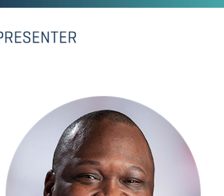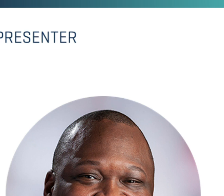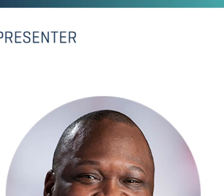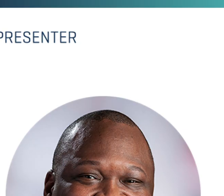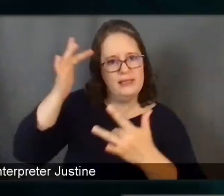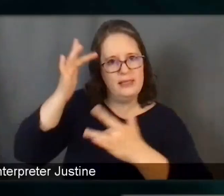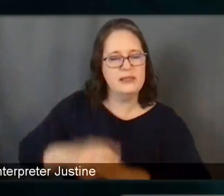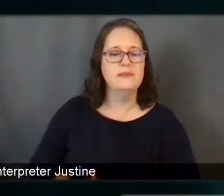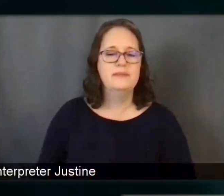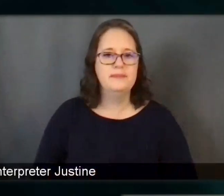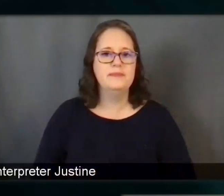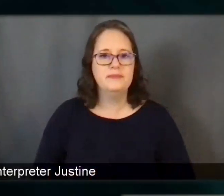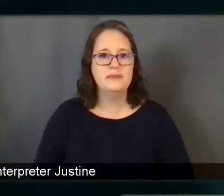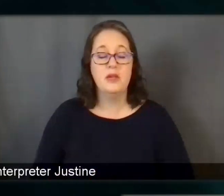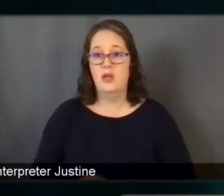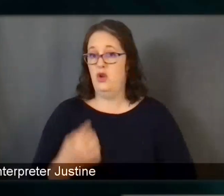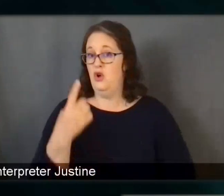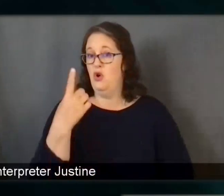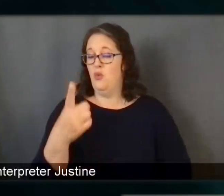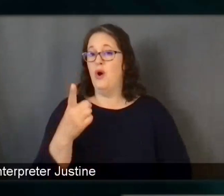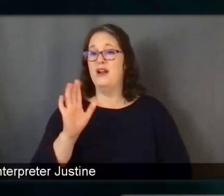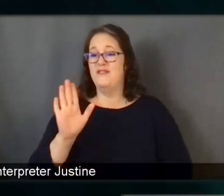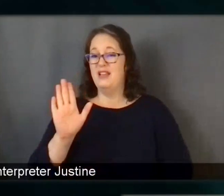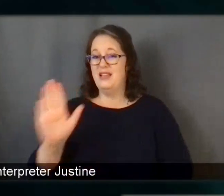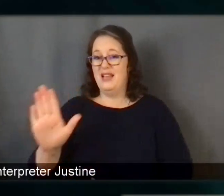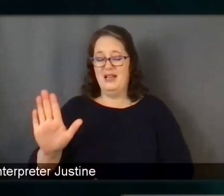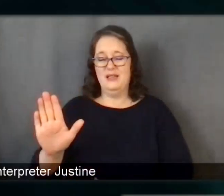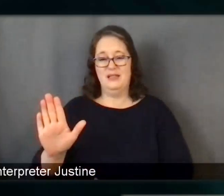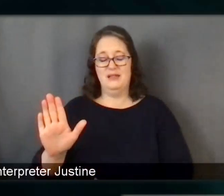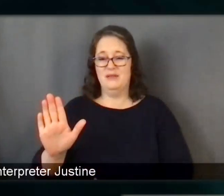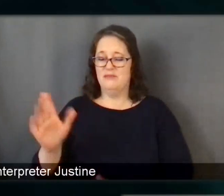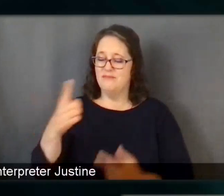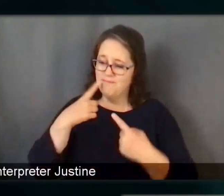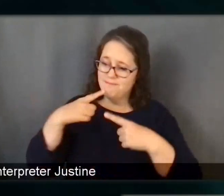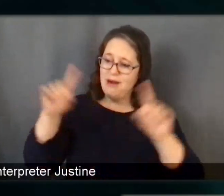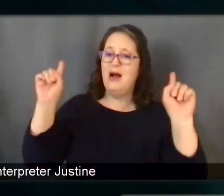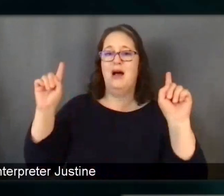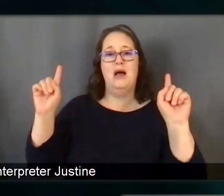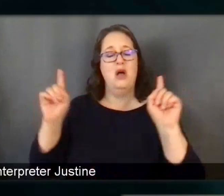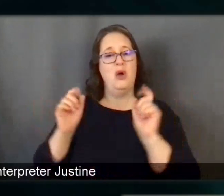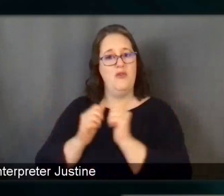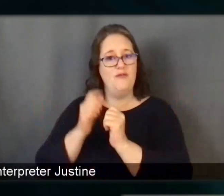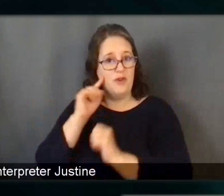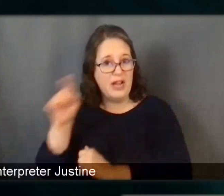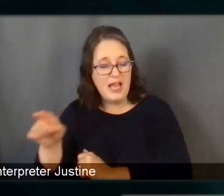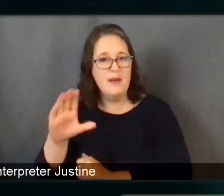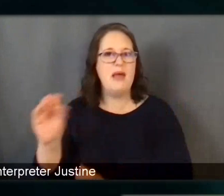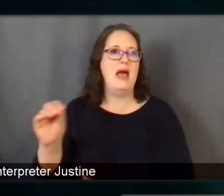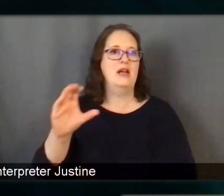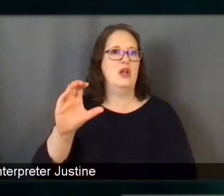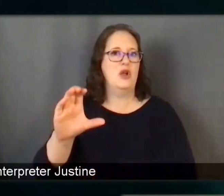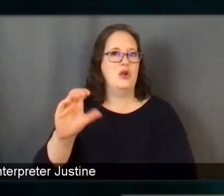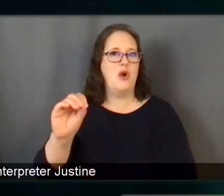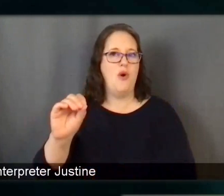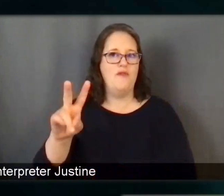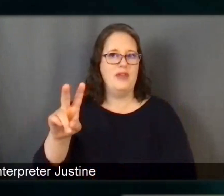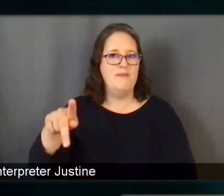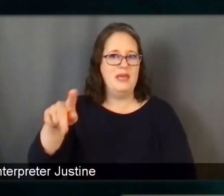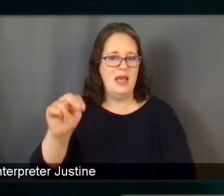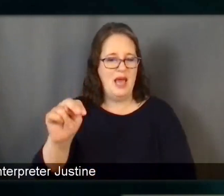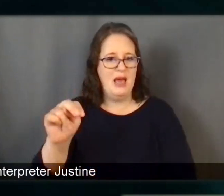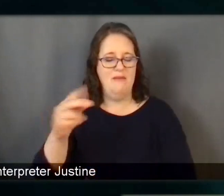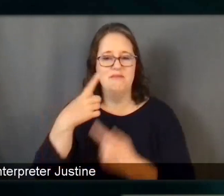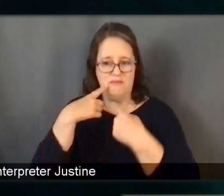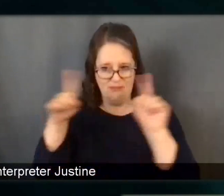just to highlight one of the great accomplishments that Stefan and the co-VPN accomplished earlier this year, uh, you may have noticed that, that there were